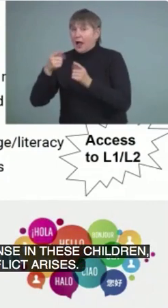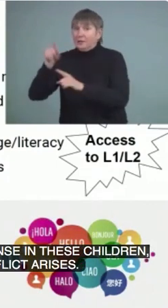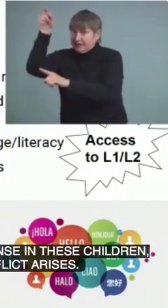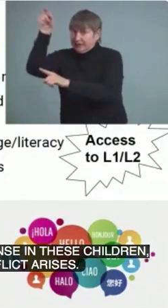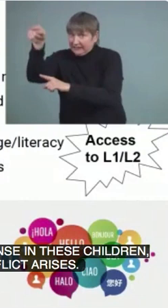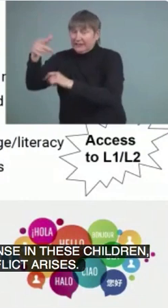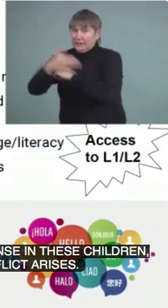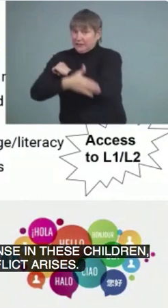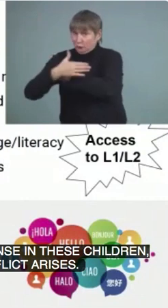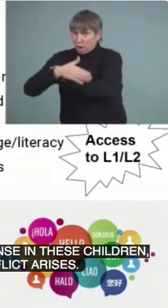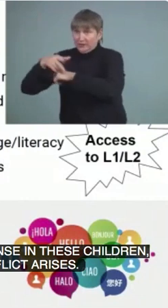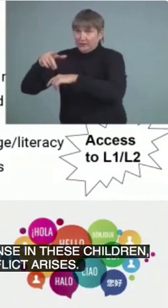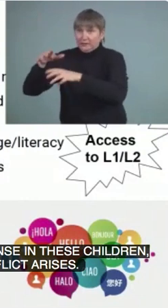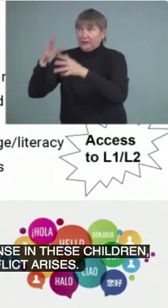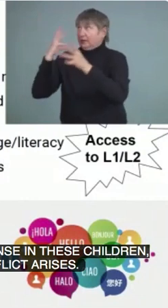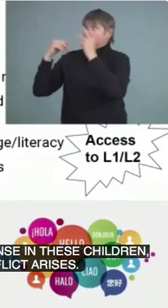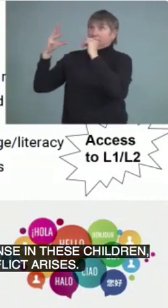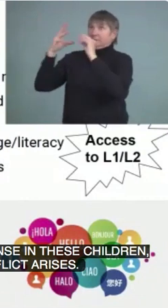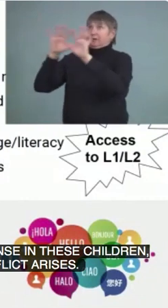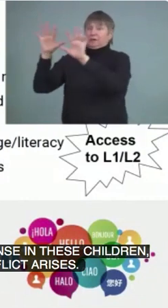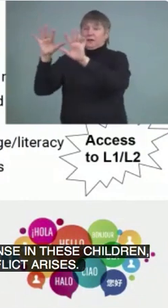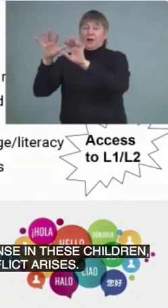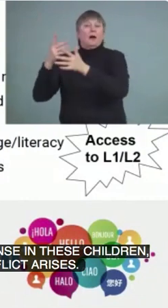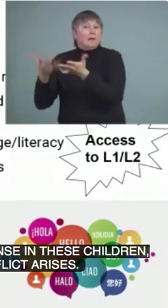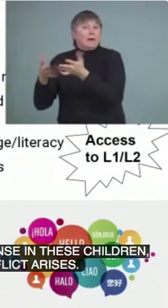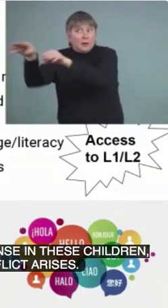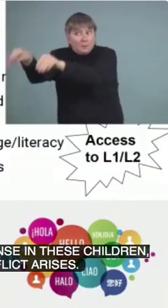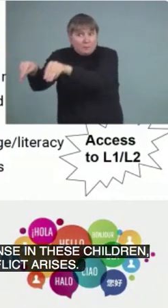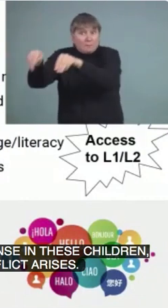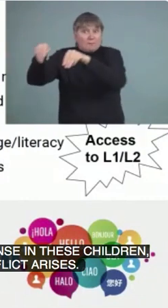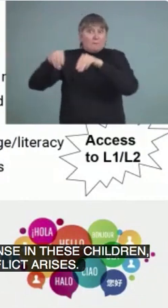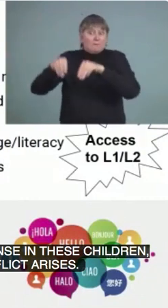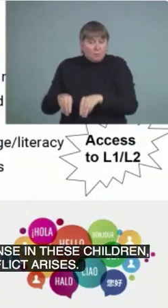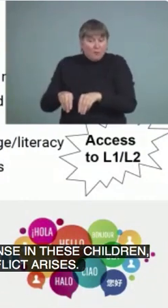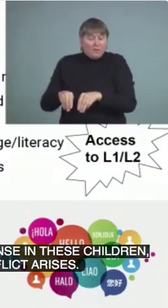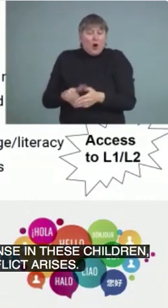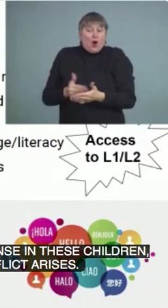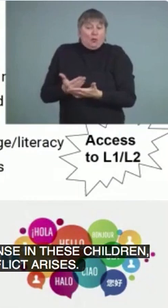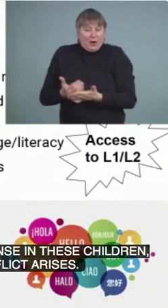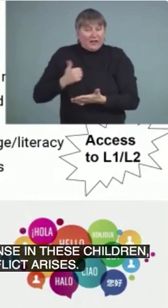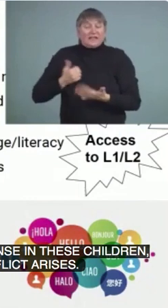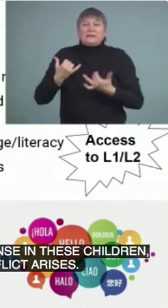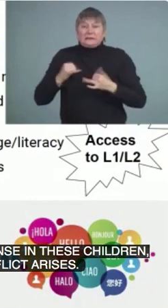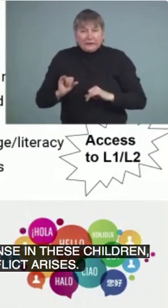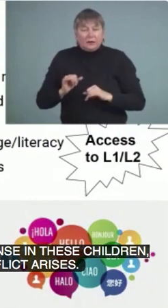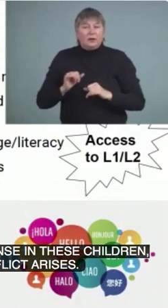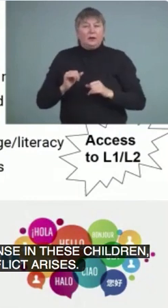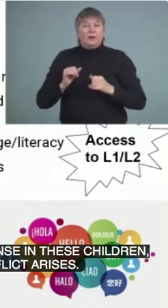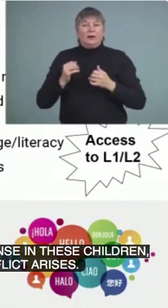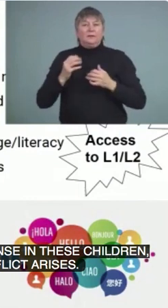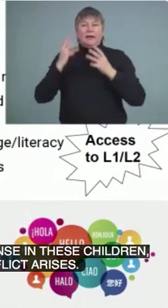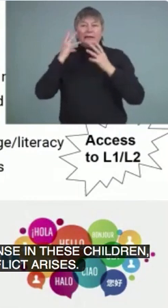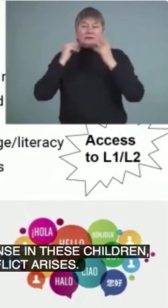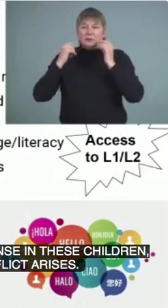are moving and landing in Canada, because they could be moving to different countries